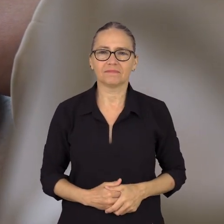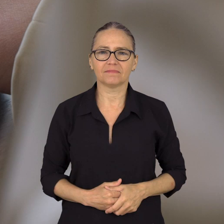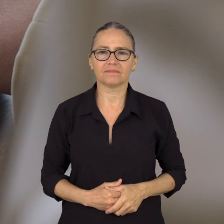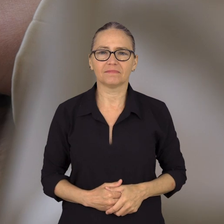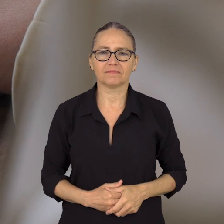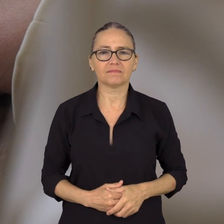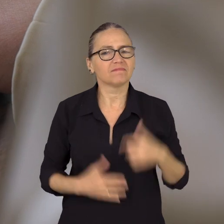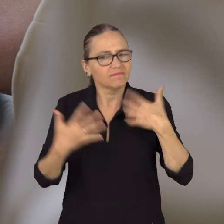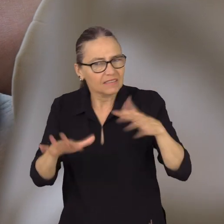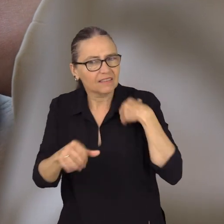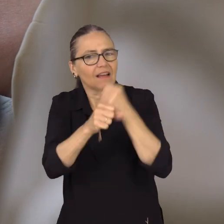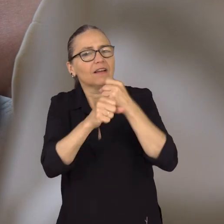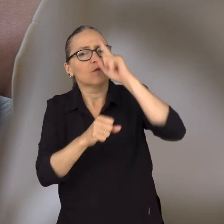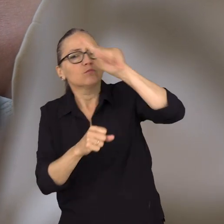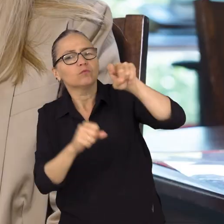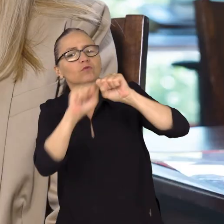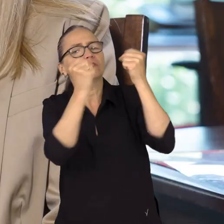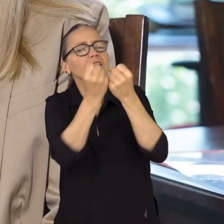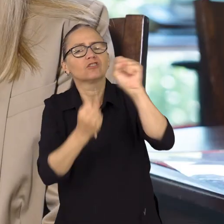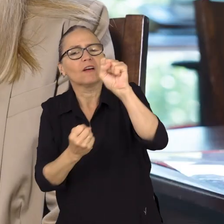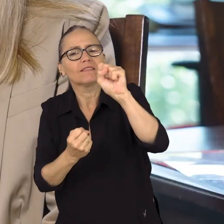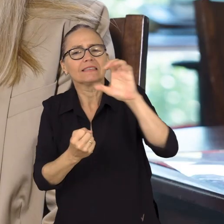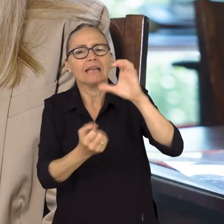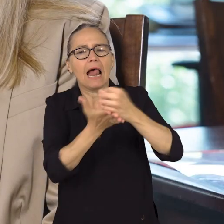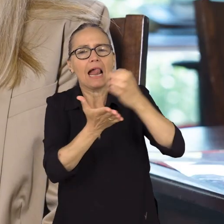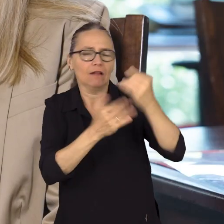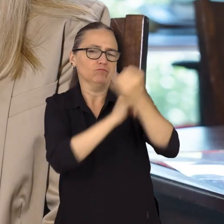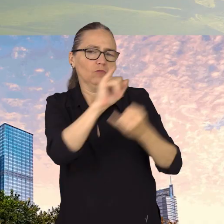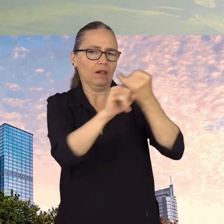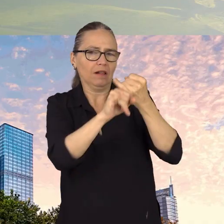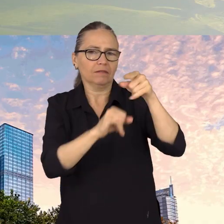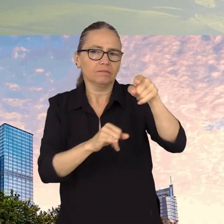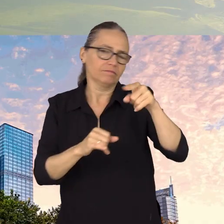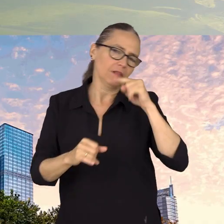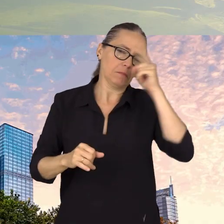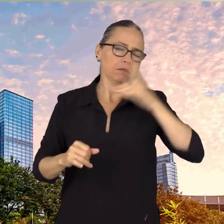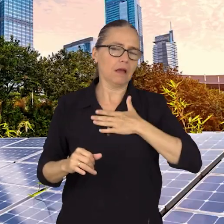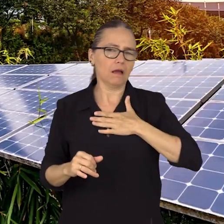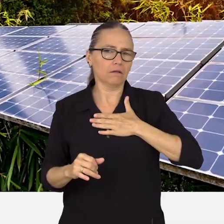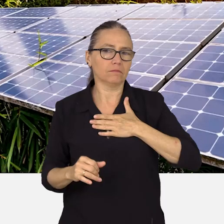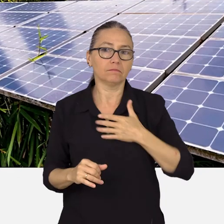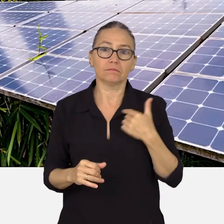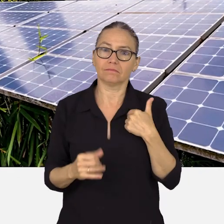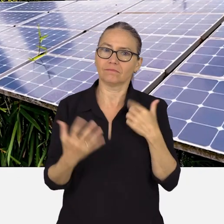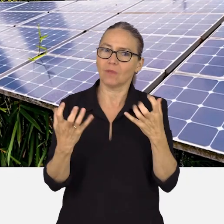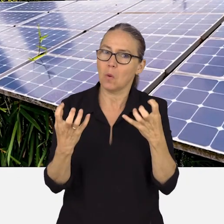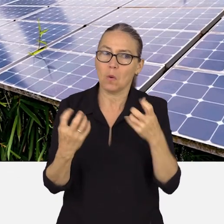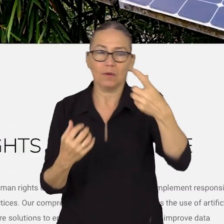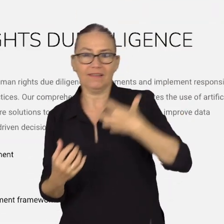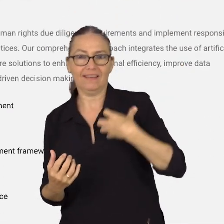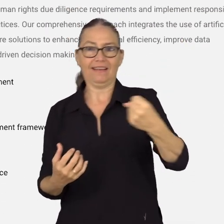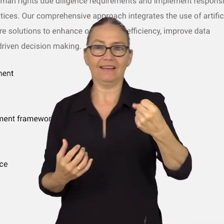I was helping with the company, Shift Critical International, on freelance basis, and they